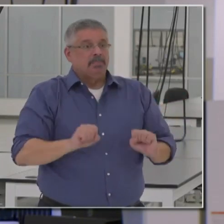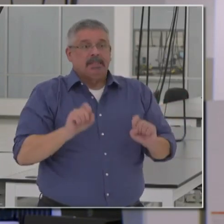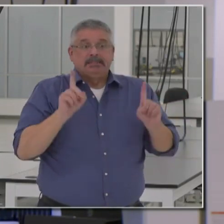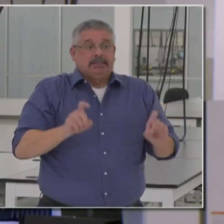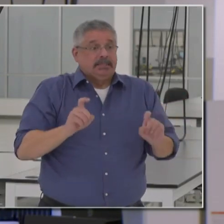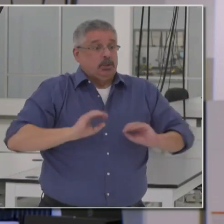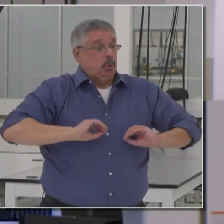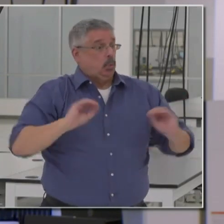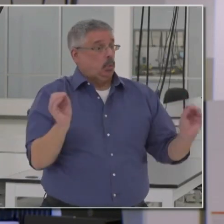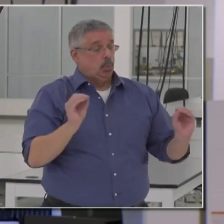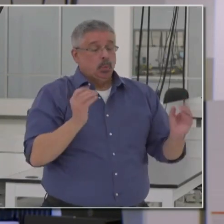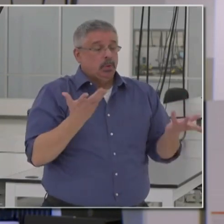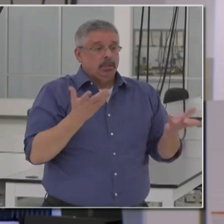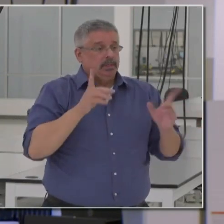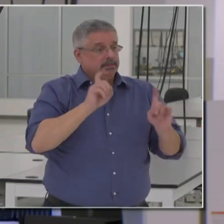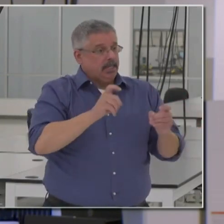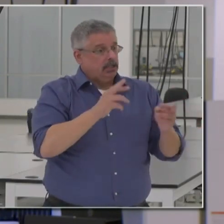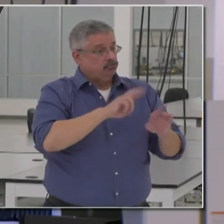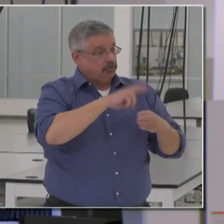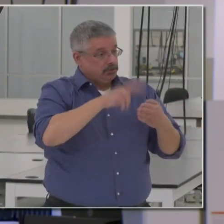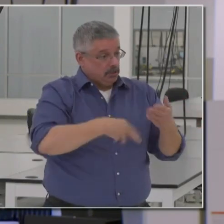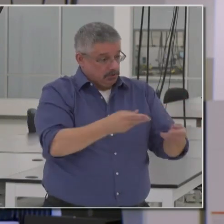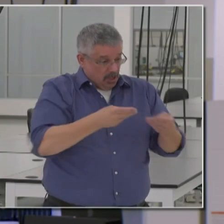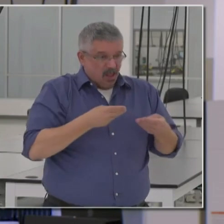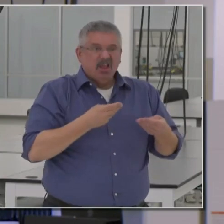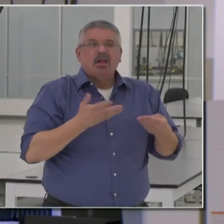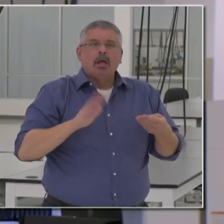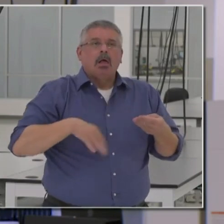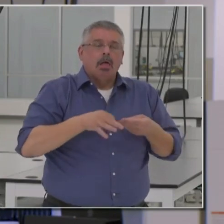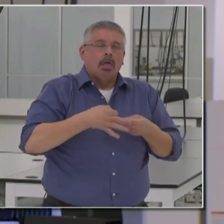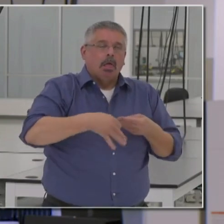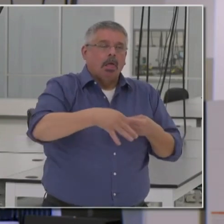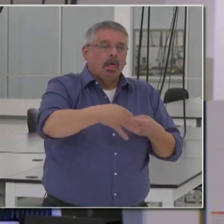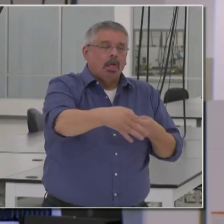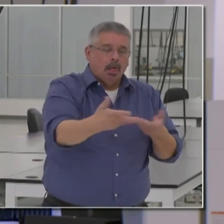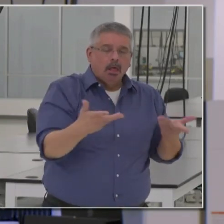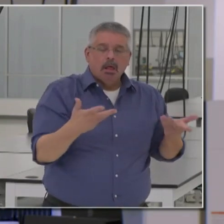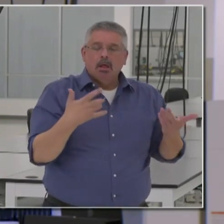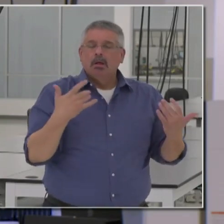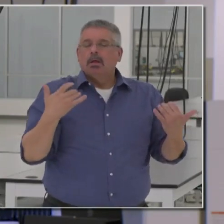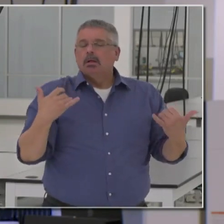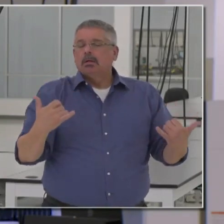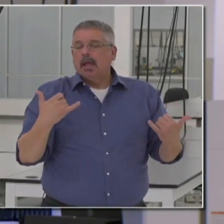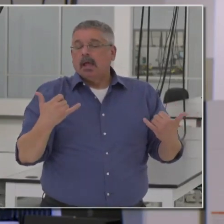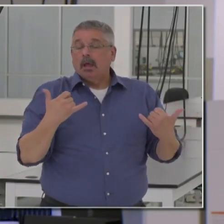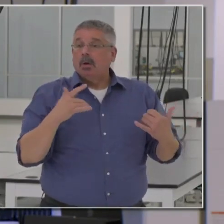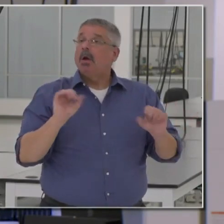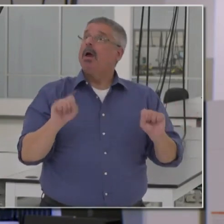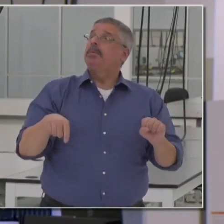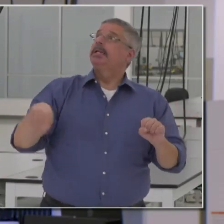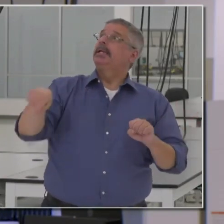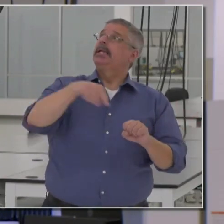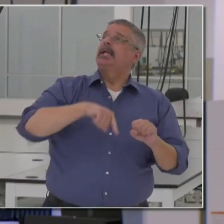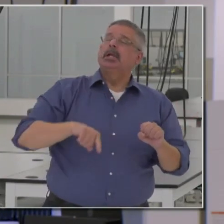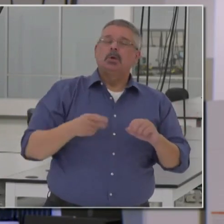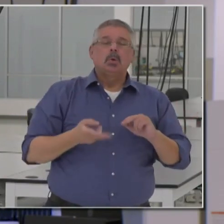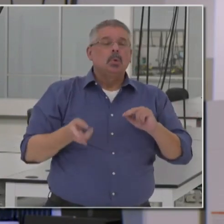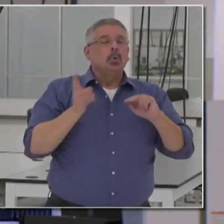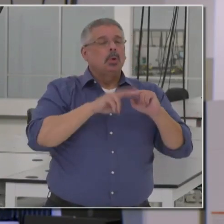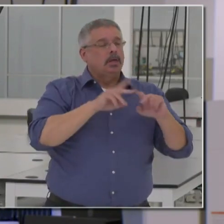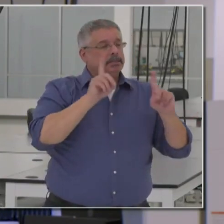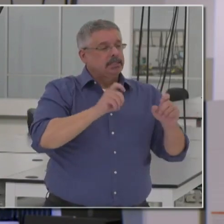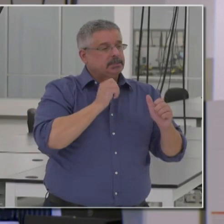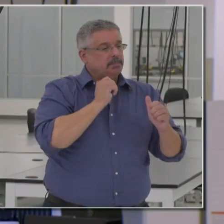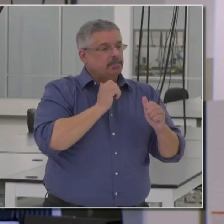test and get the test results back in a timely manner. Now, with our ability to substantially increase the number of tests,